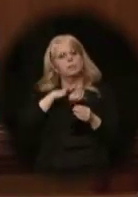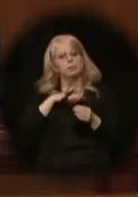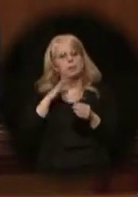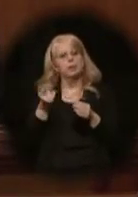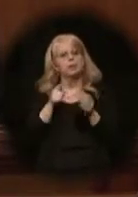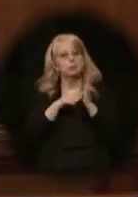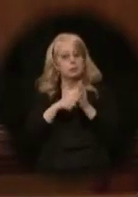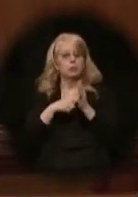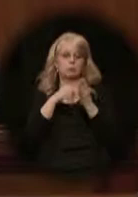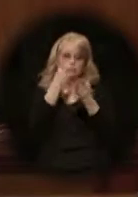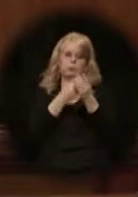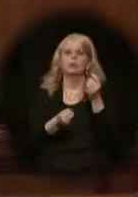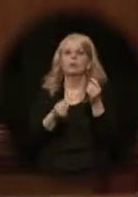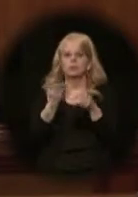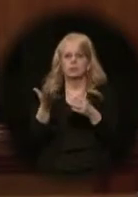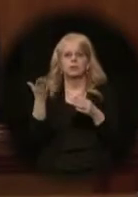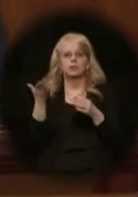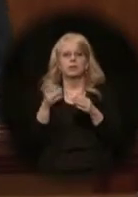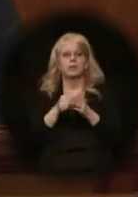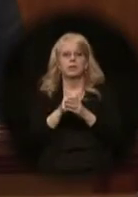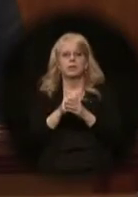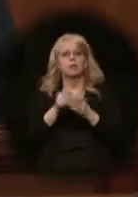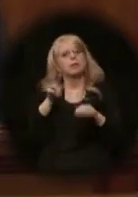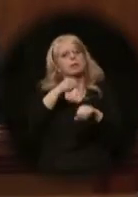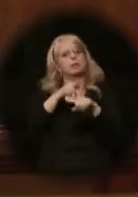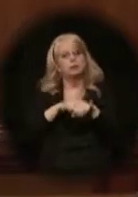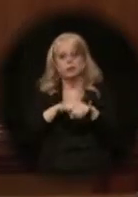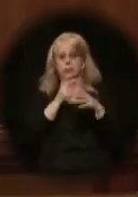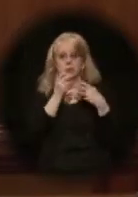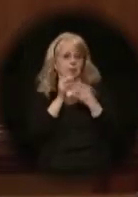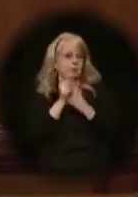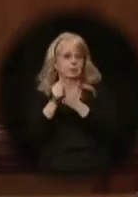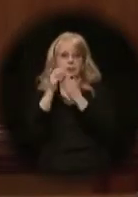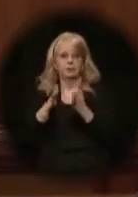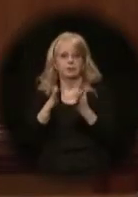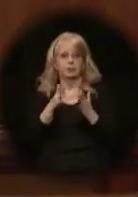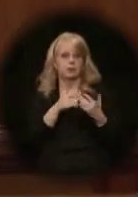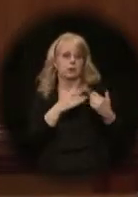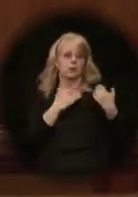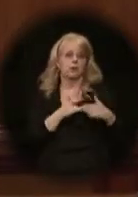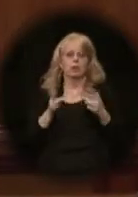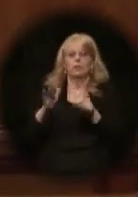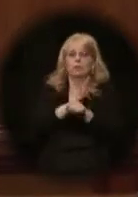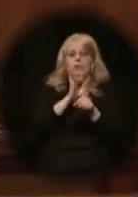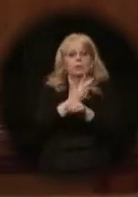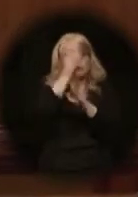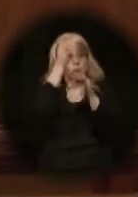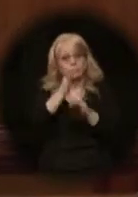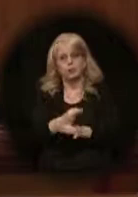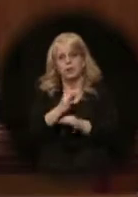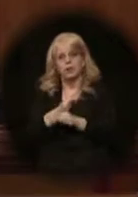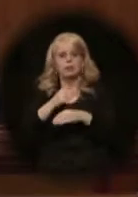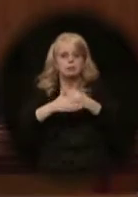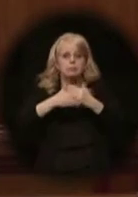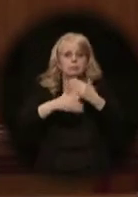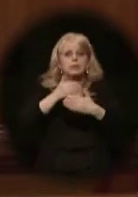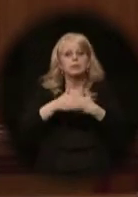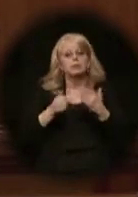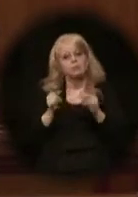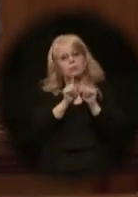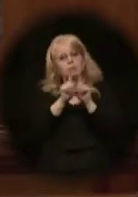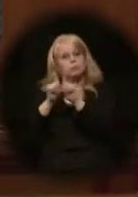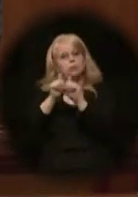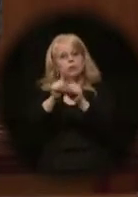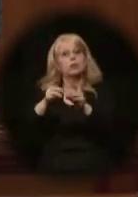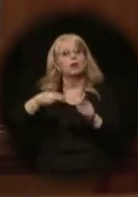exhibits both qualities. He's a natural-born leader with a heart full of faith and compassion who mentors high school students